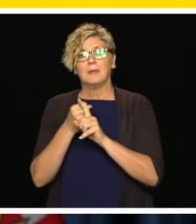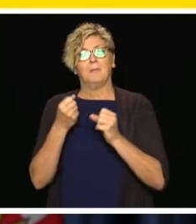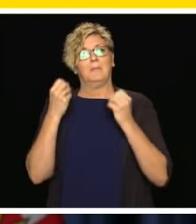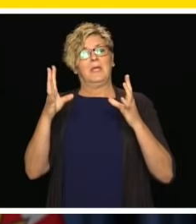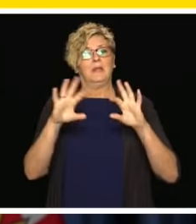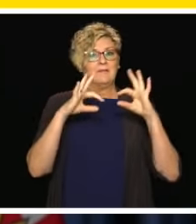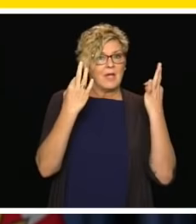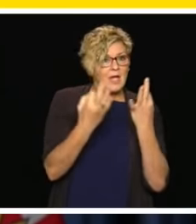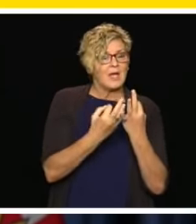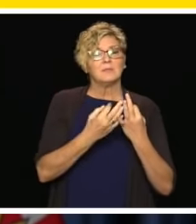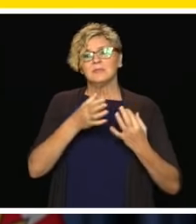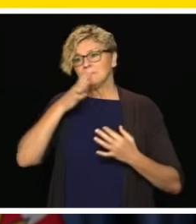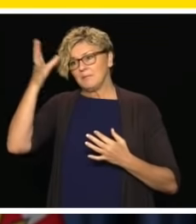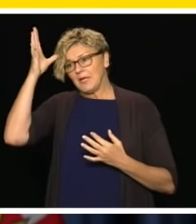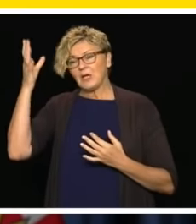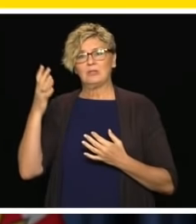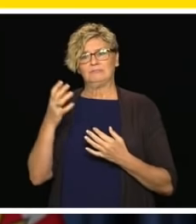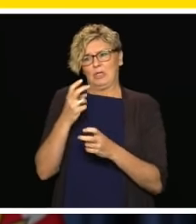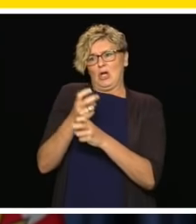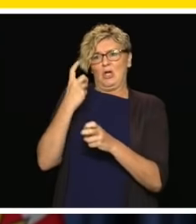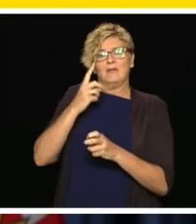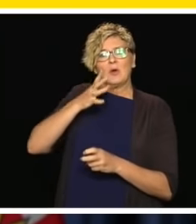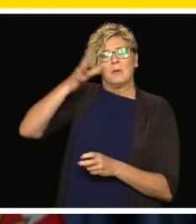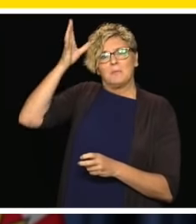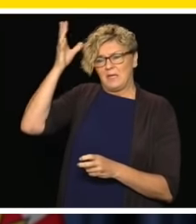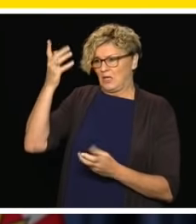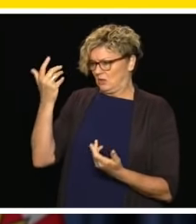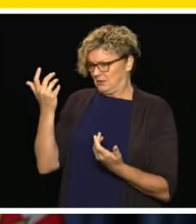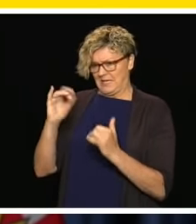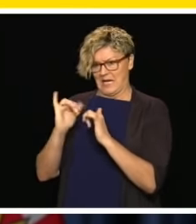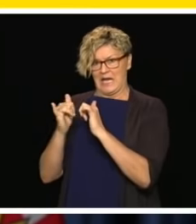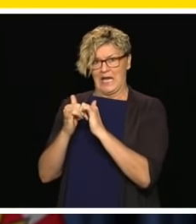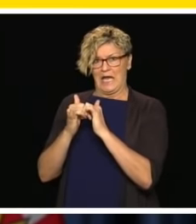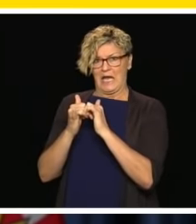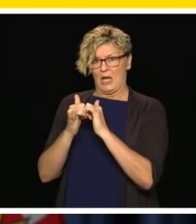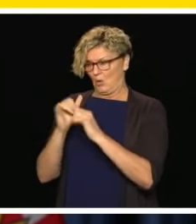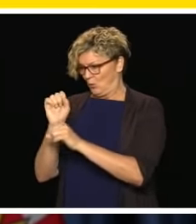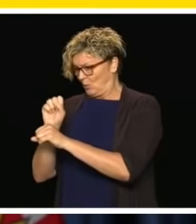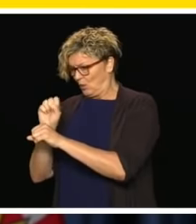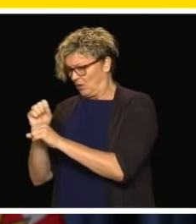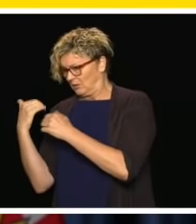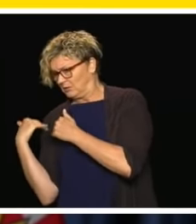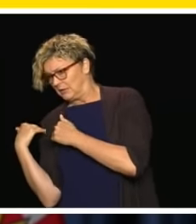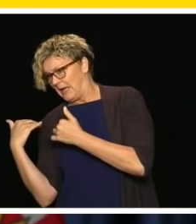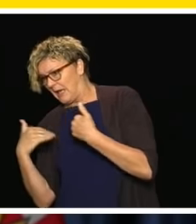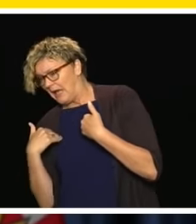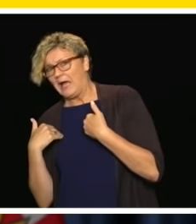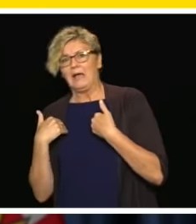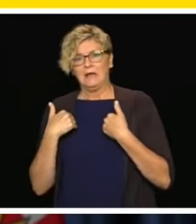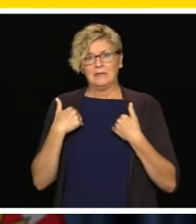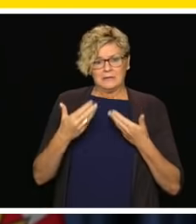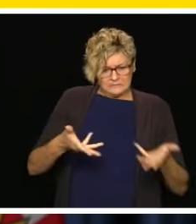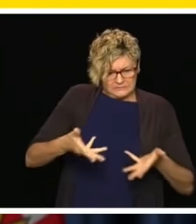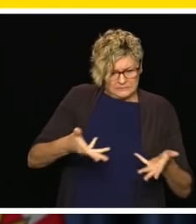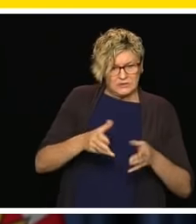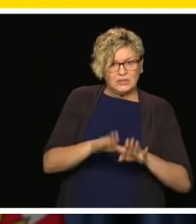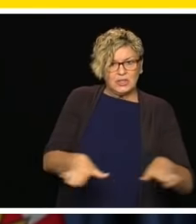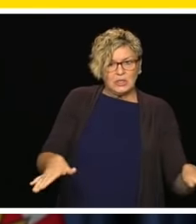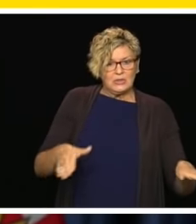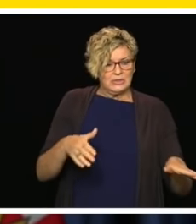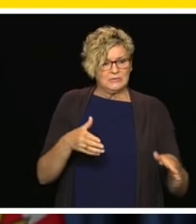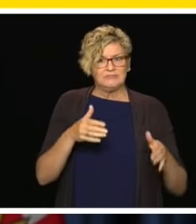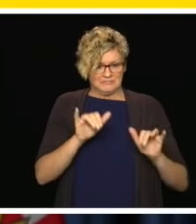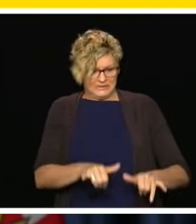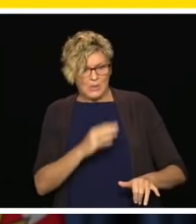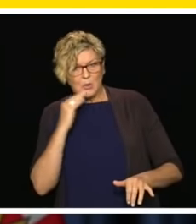For many parents and guardians, this has meant trying to juggle work obligations while taking care of kids at home. While precautions like physical distancing